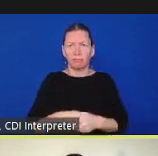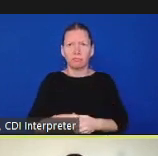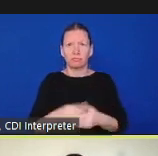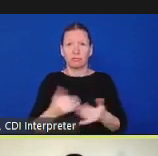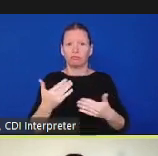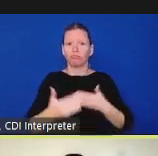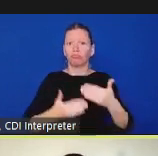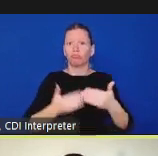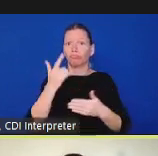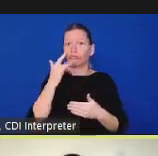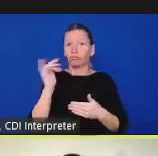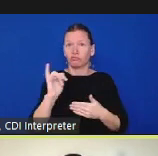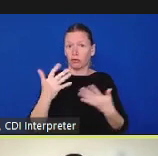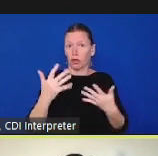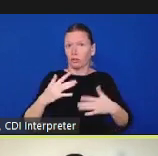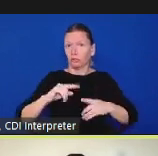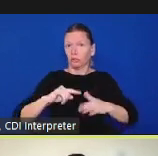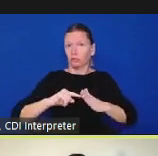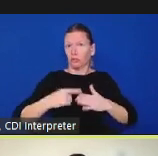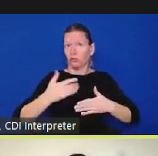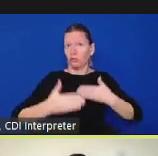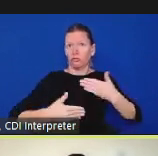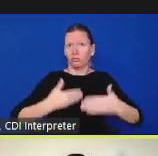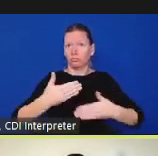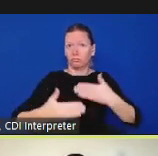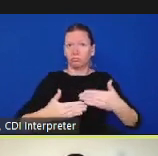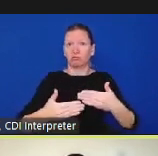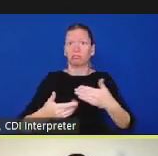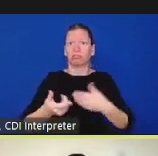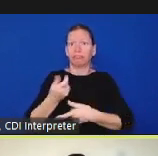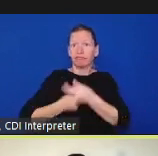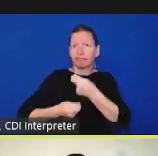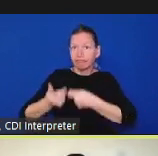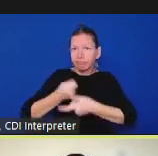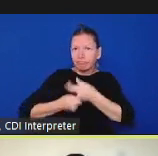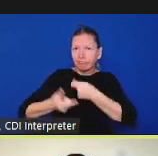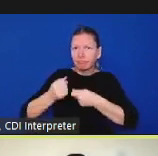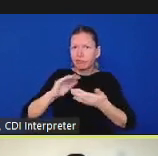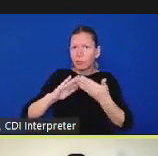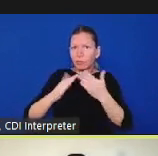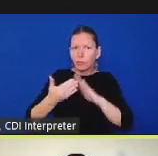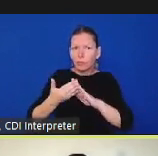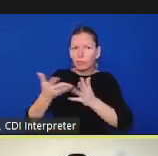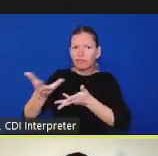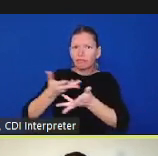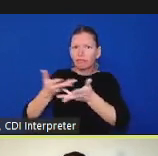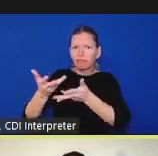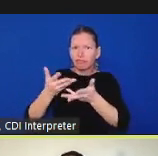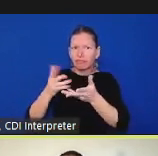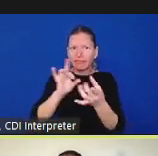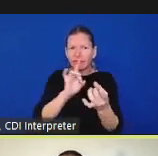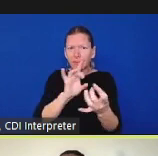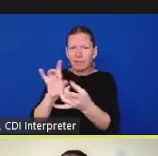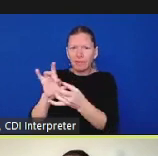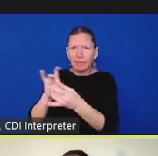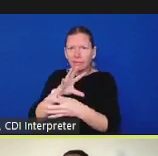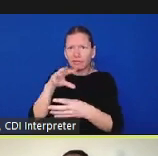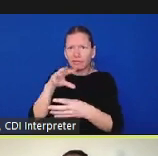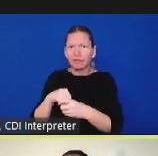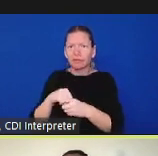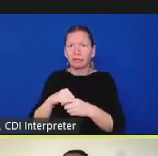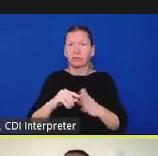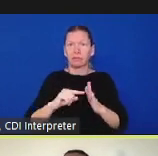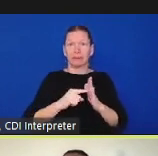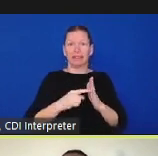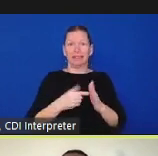first are these three initial community conversations this is the third of three we're doing